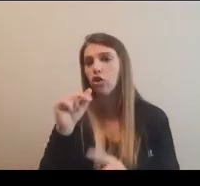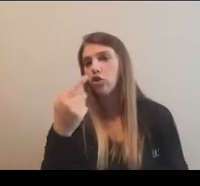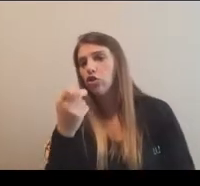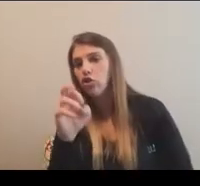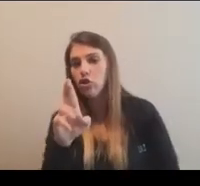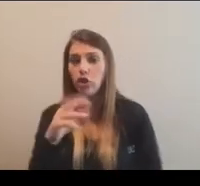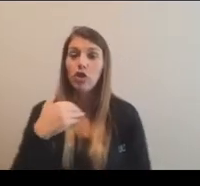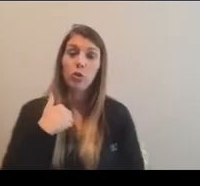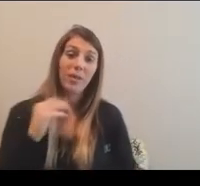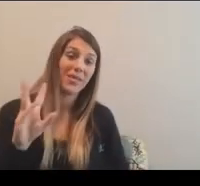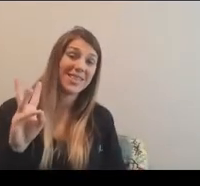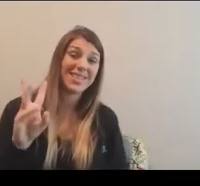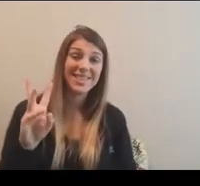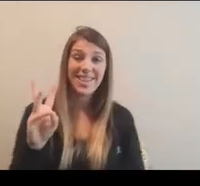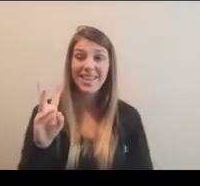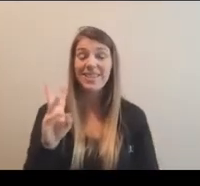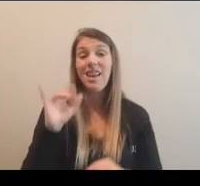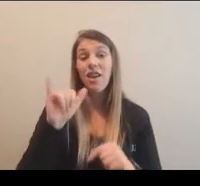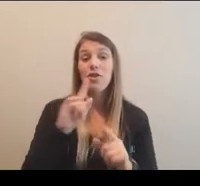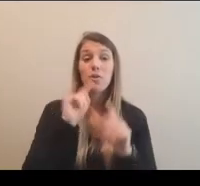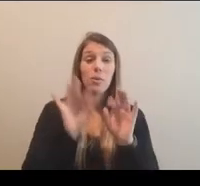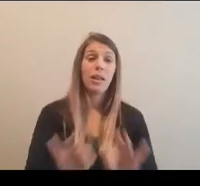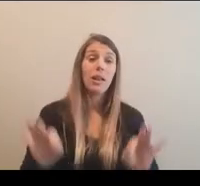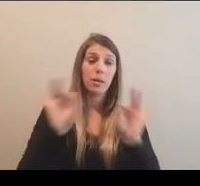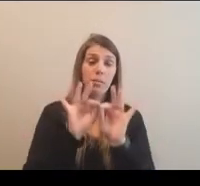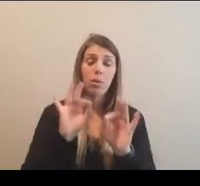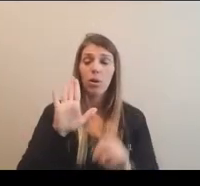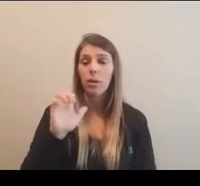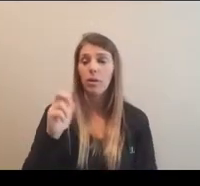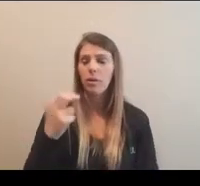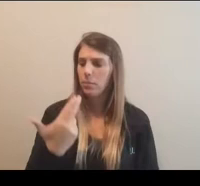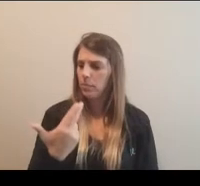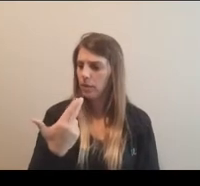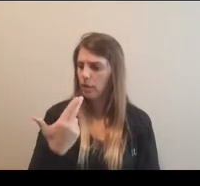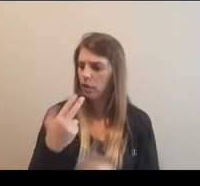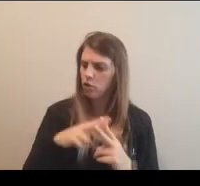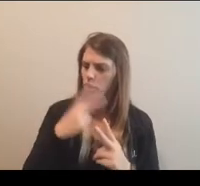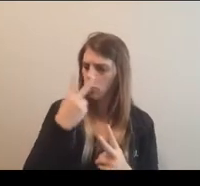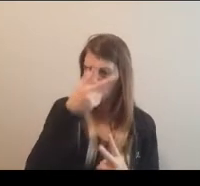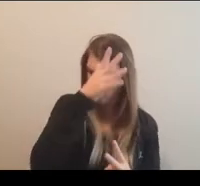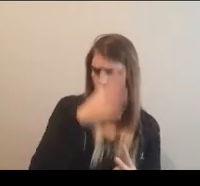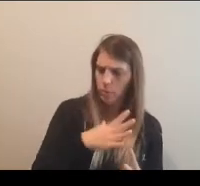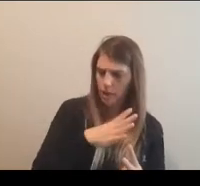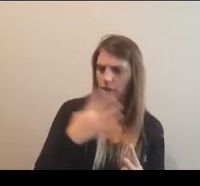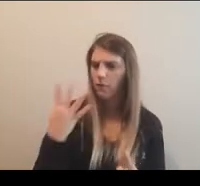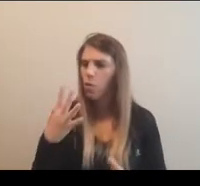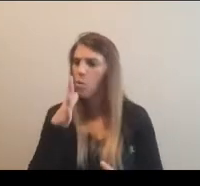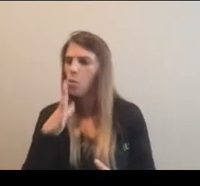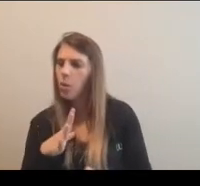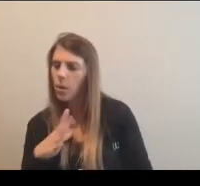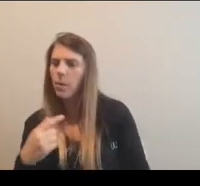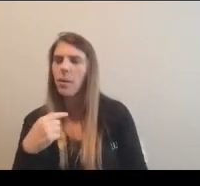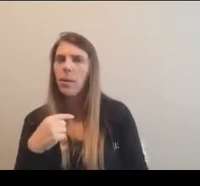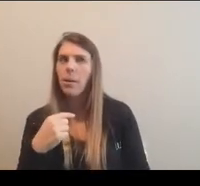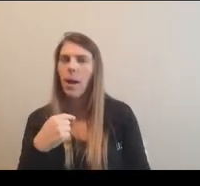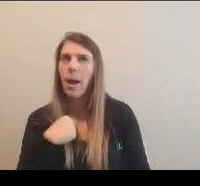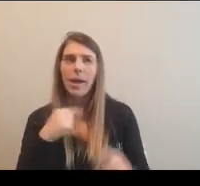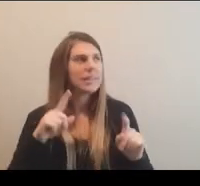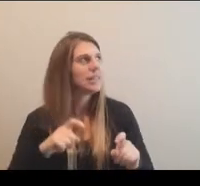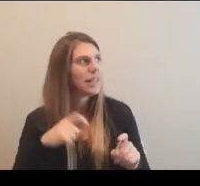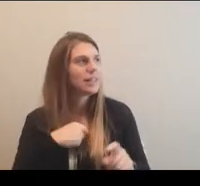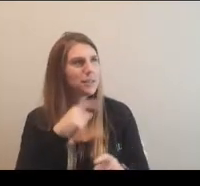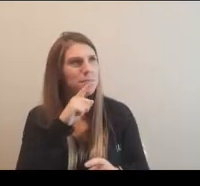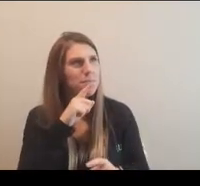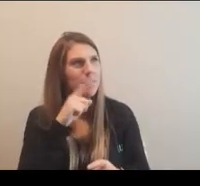have six of those. They're incredibly important beach. Um, there, there, there are two men's and four women's, and I'm not going to test my memory right this second, but